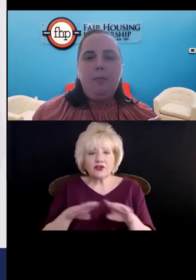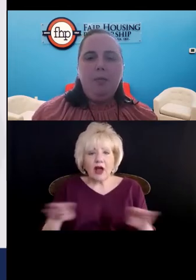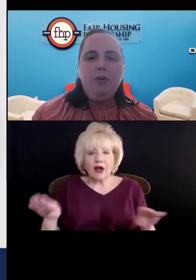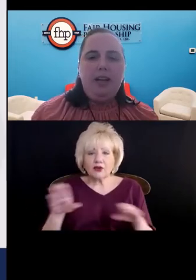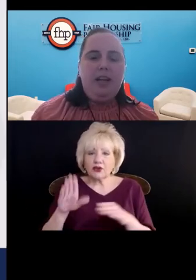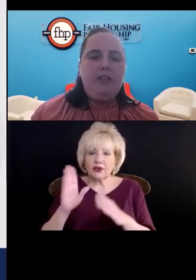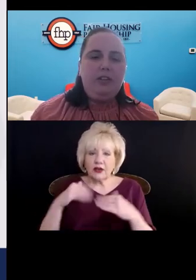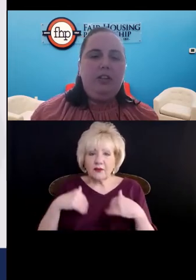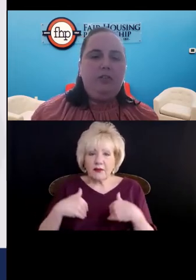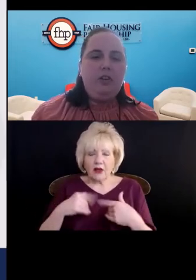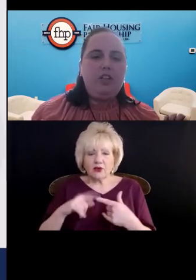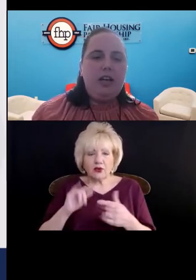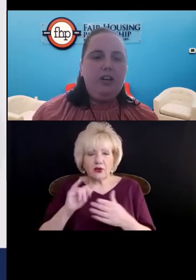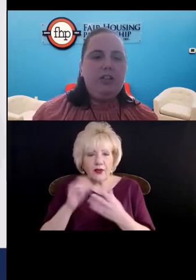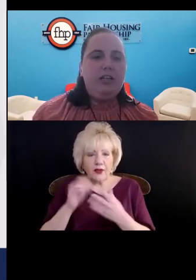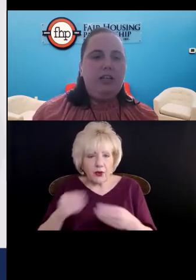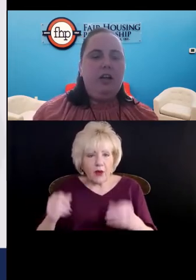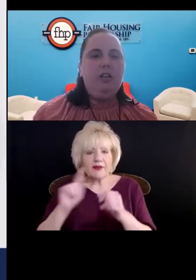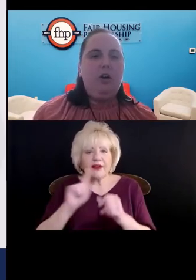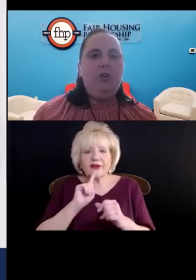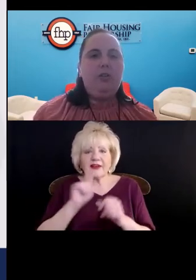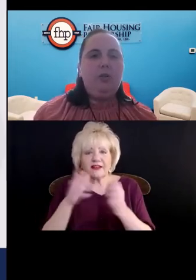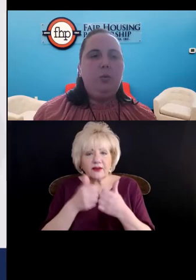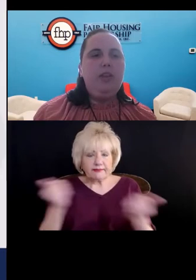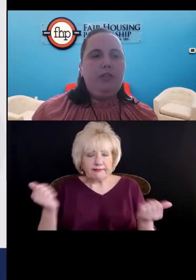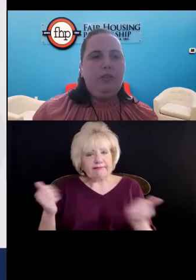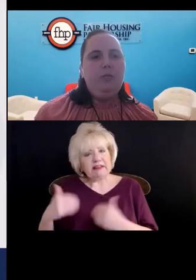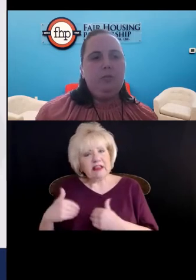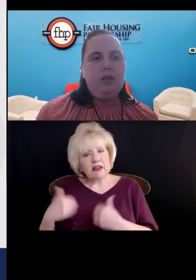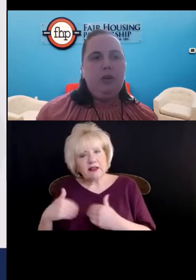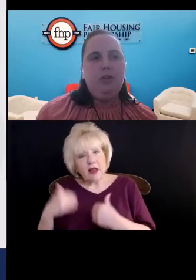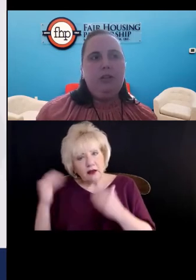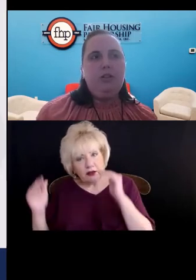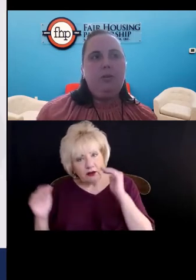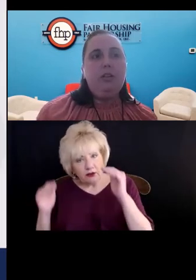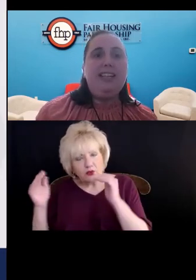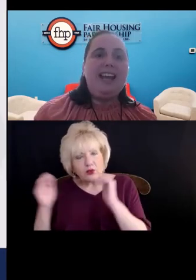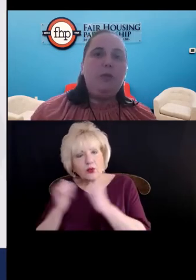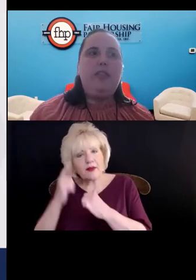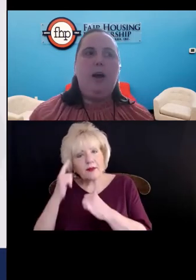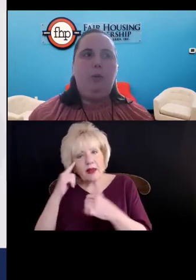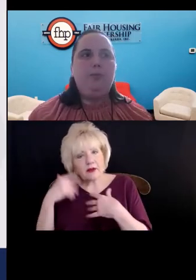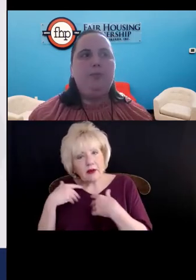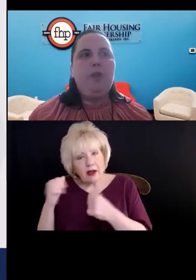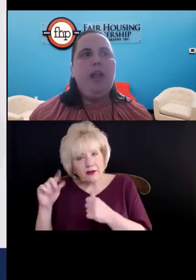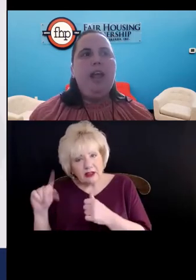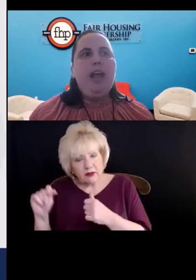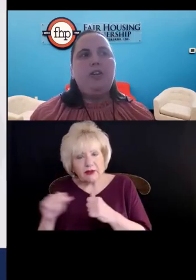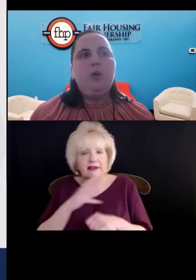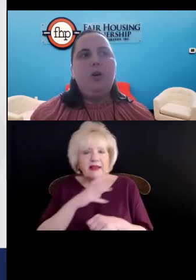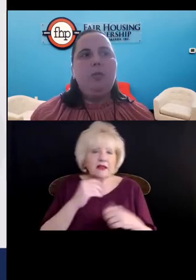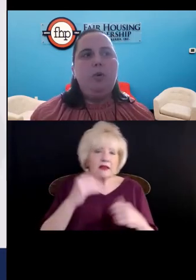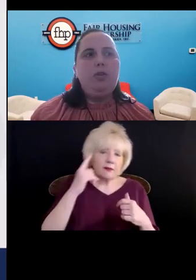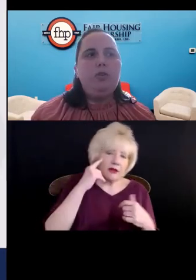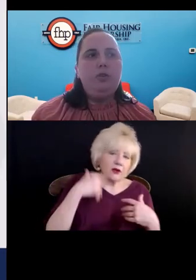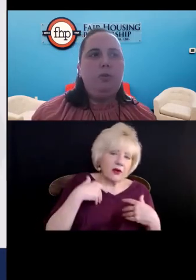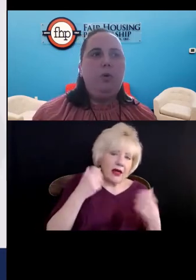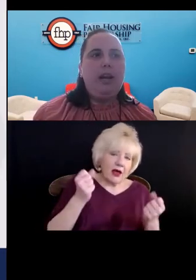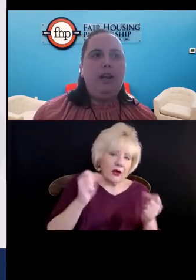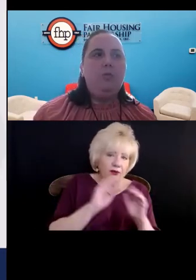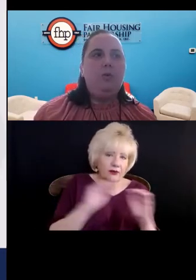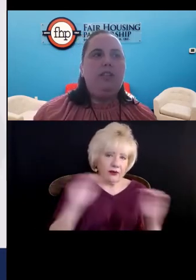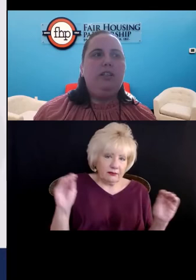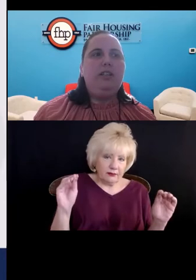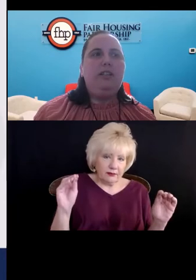remember, again, there's a differentiation in young adults with mental health disabilities and without. And so an emotional